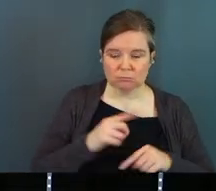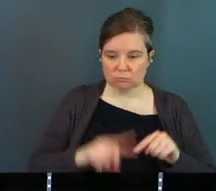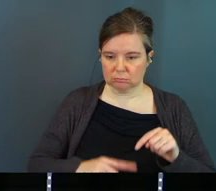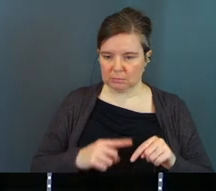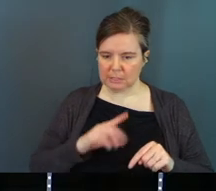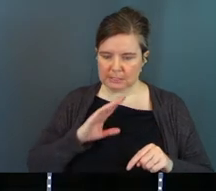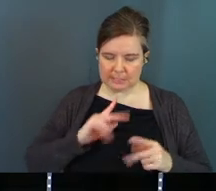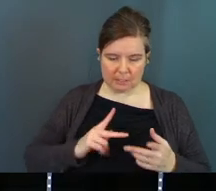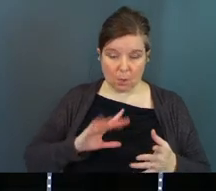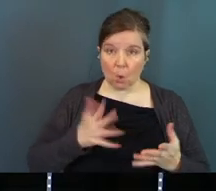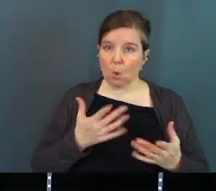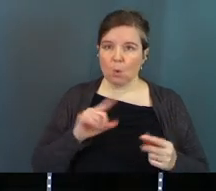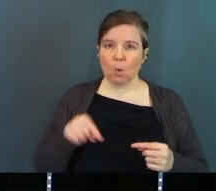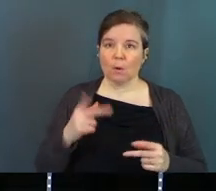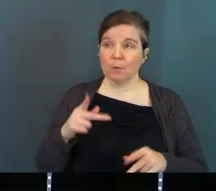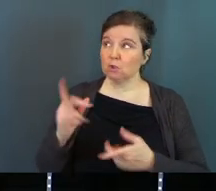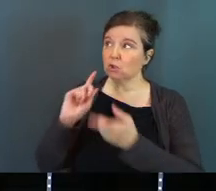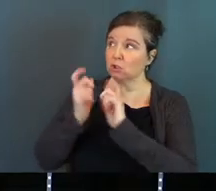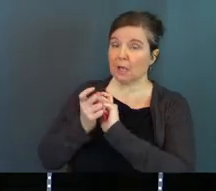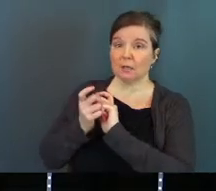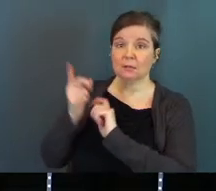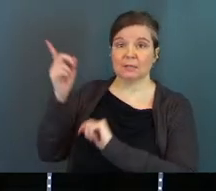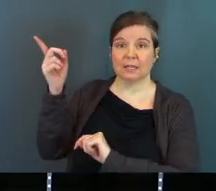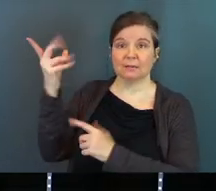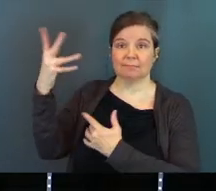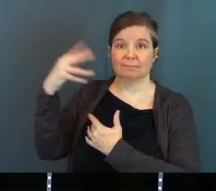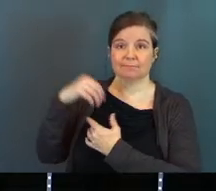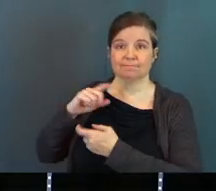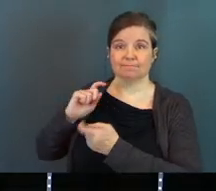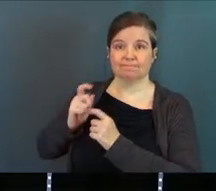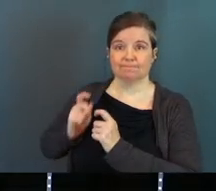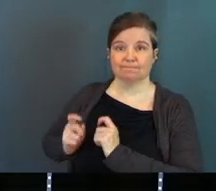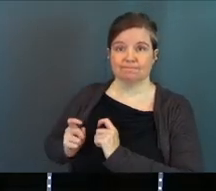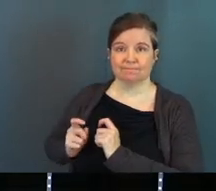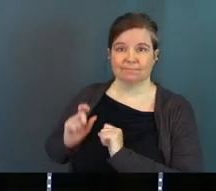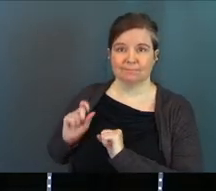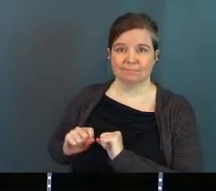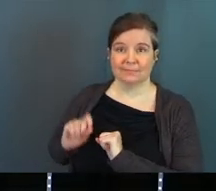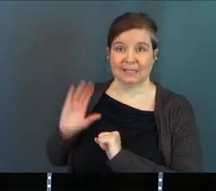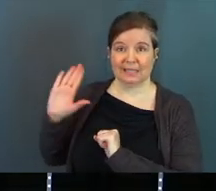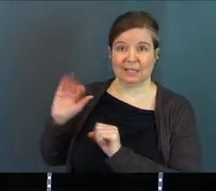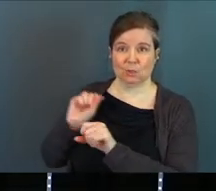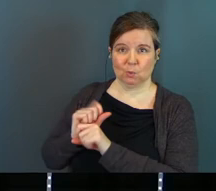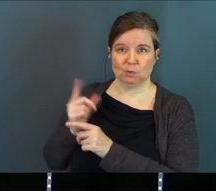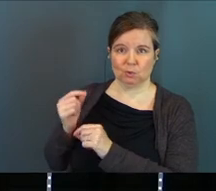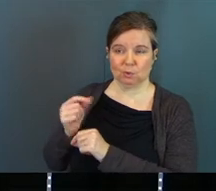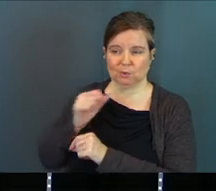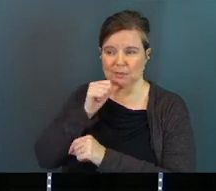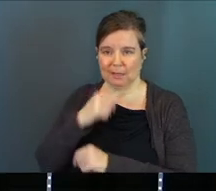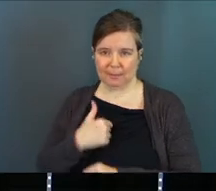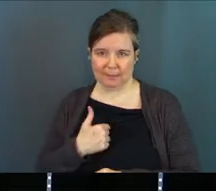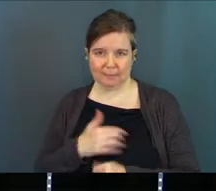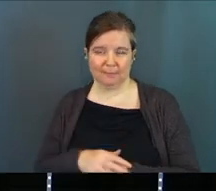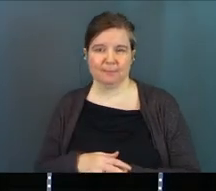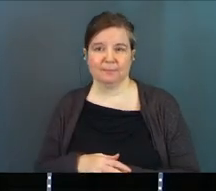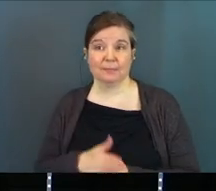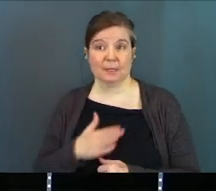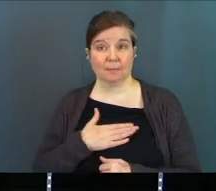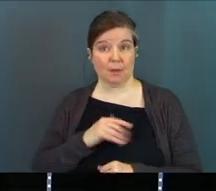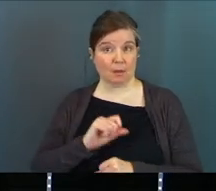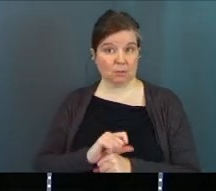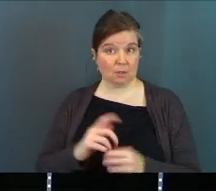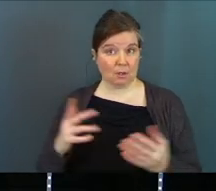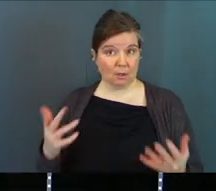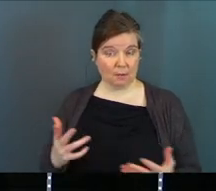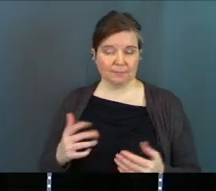upset I was with myself, the only person that could change me was Him. It was His work to do, and my